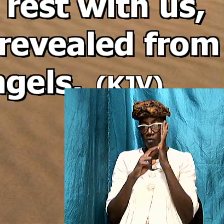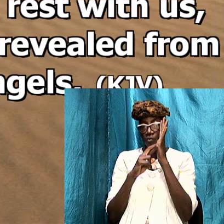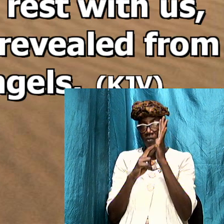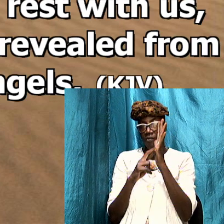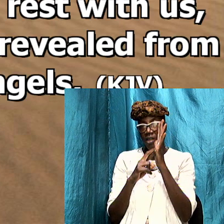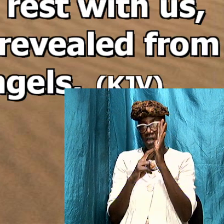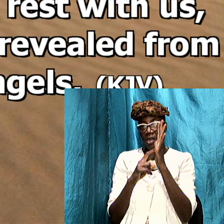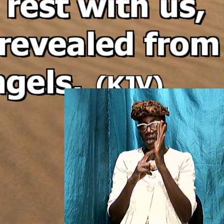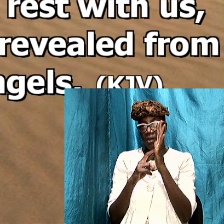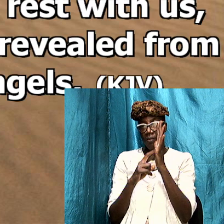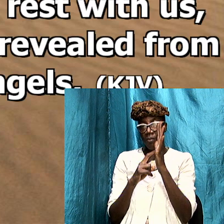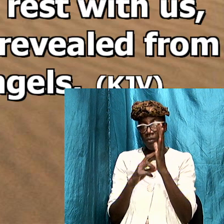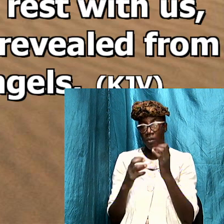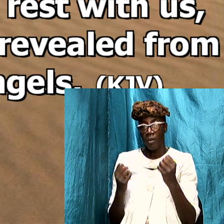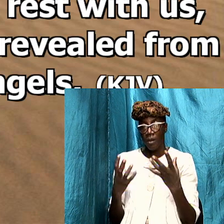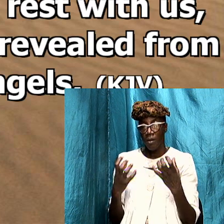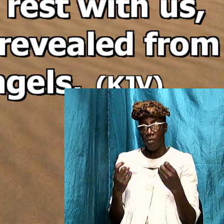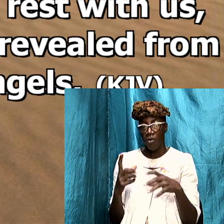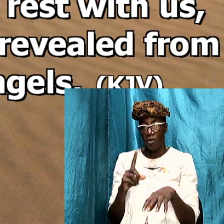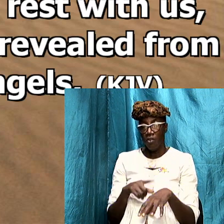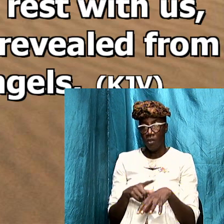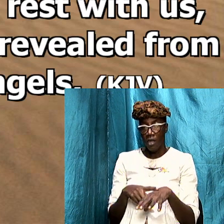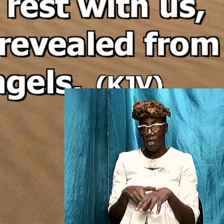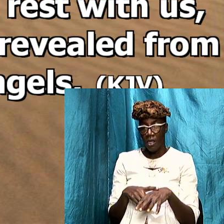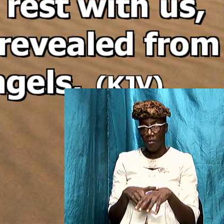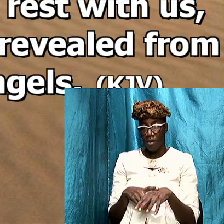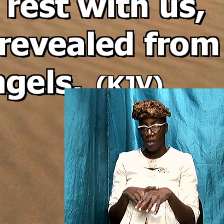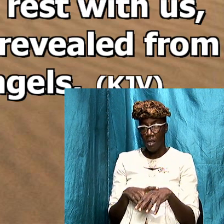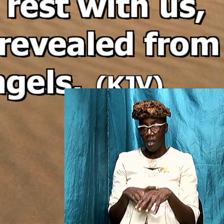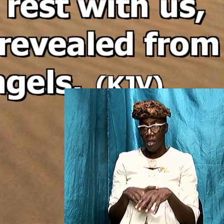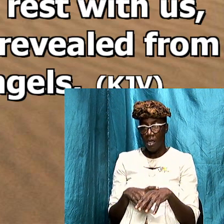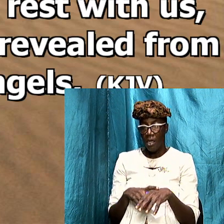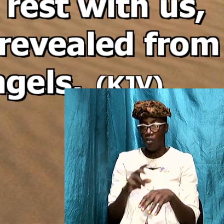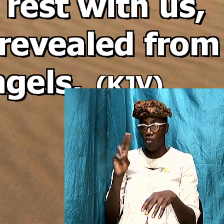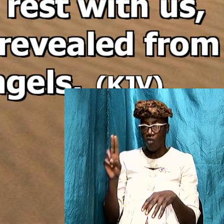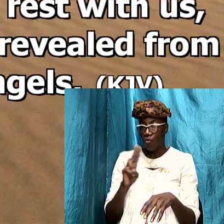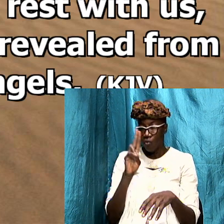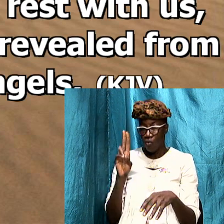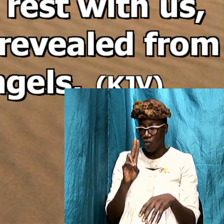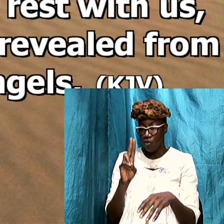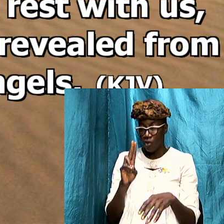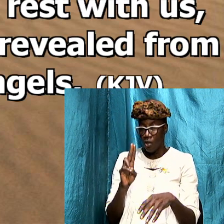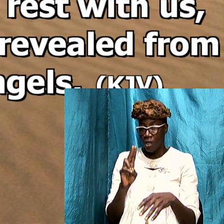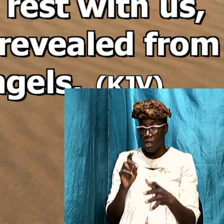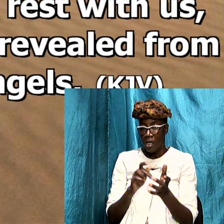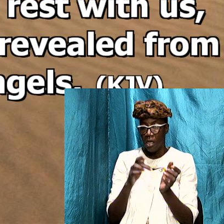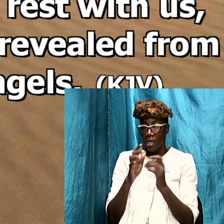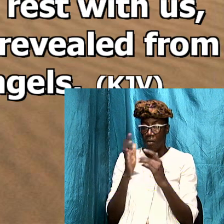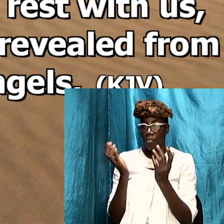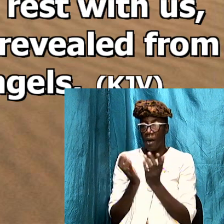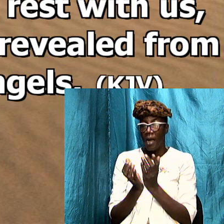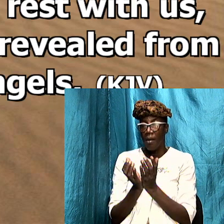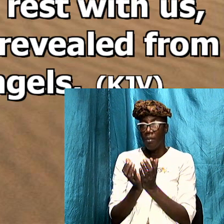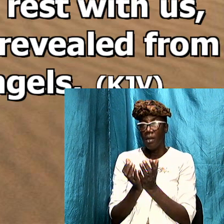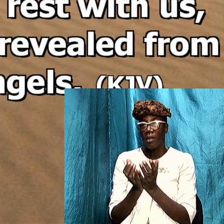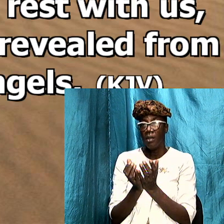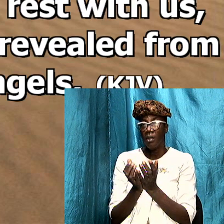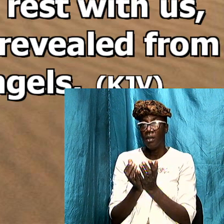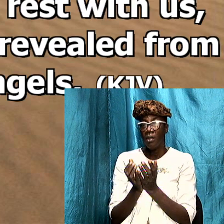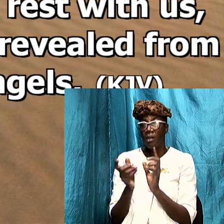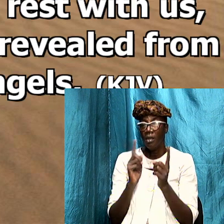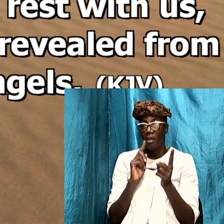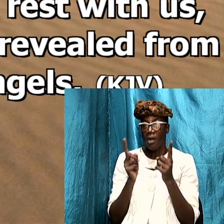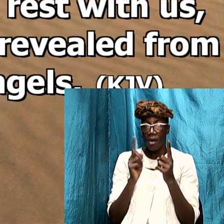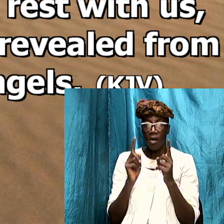so often it is used in the epistles as in 2 Thessalonians chapter 1 verse 7 it speaks about